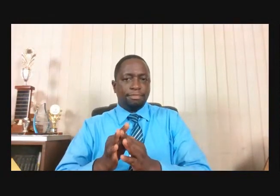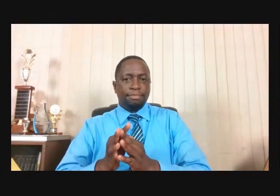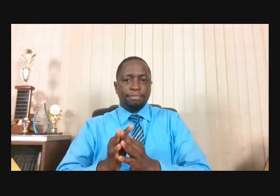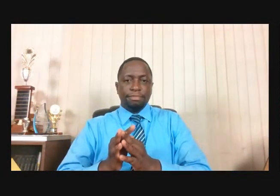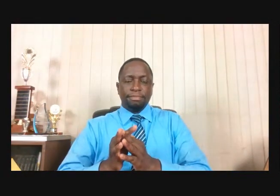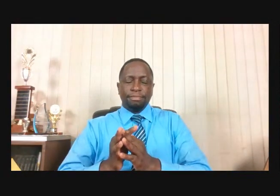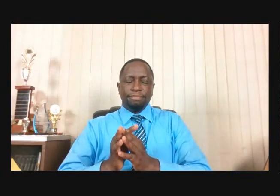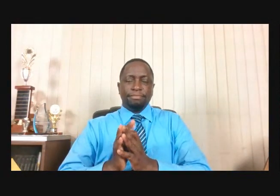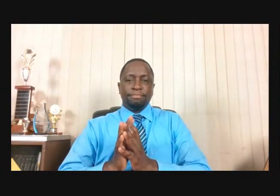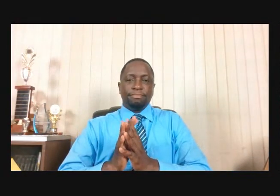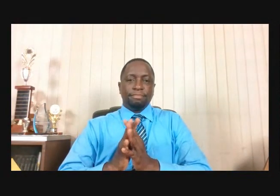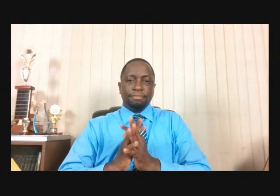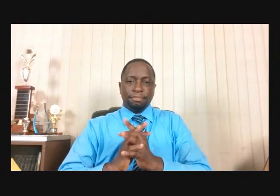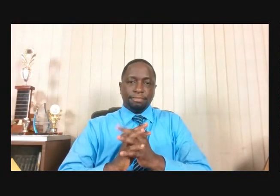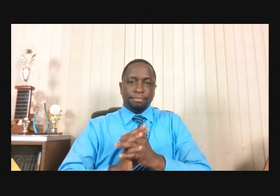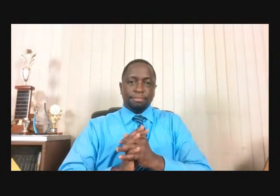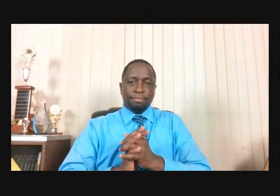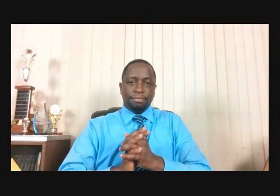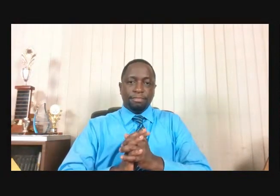Before Them